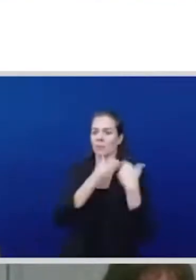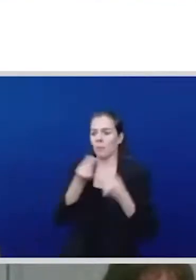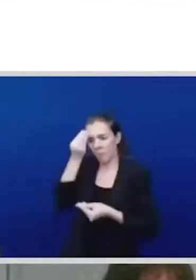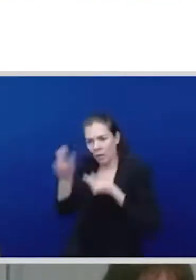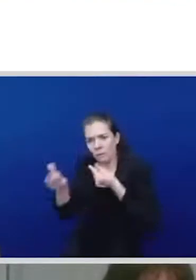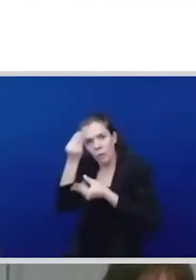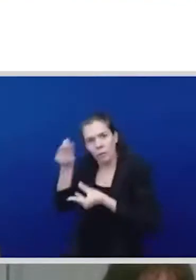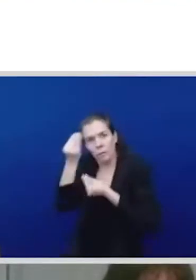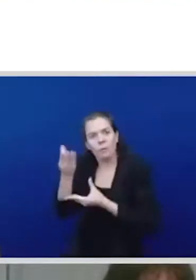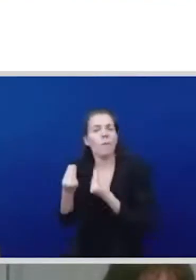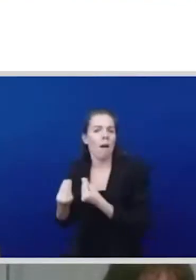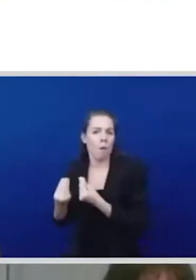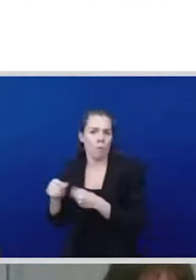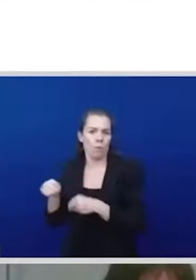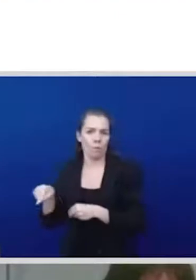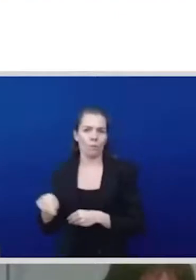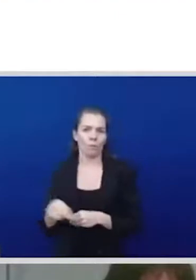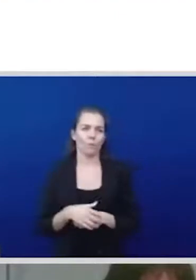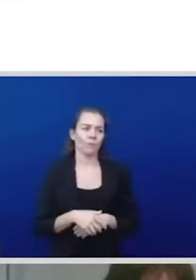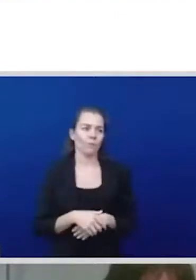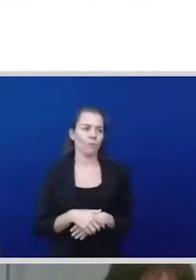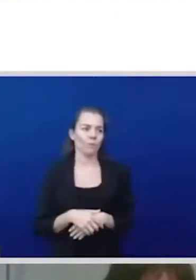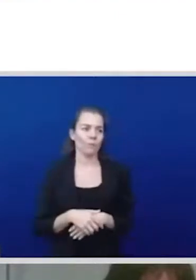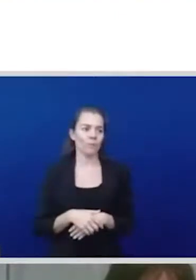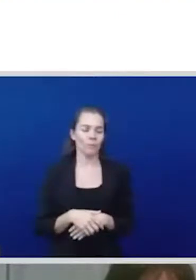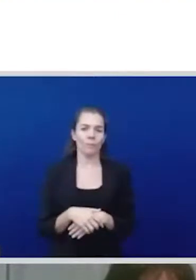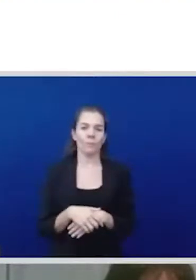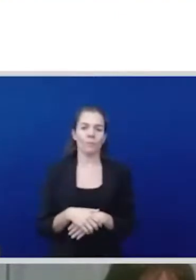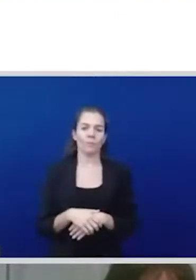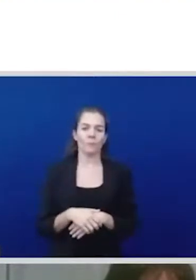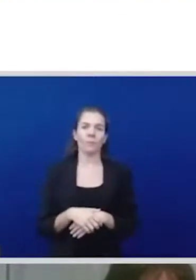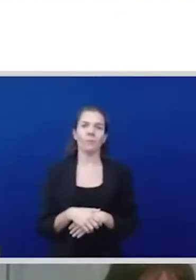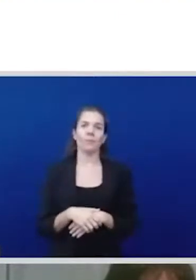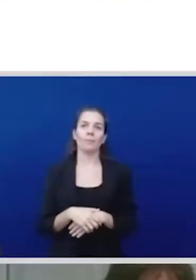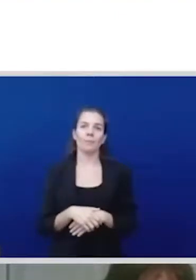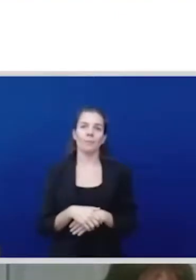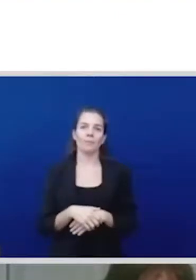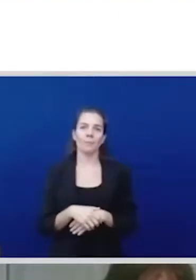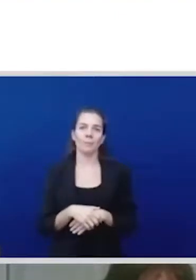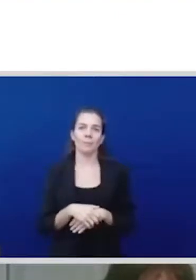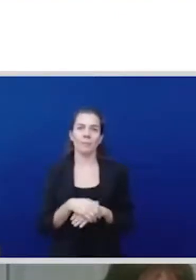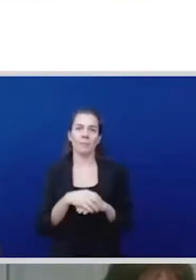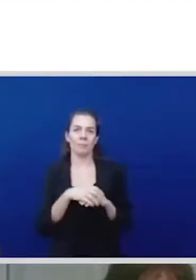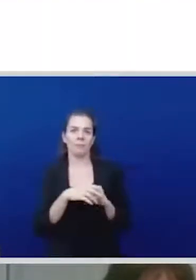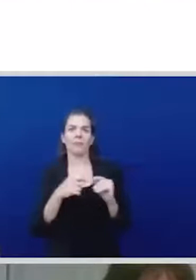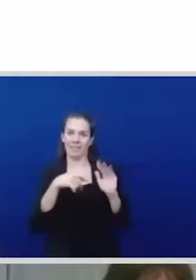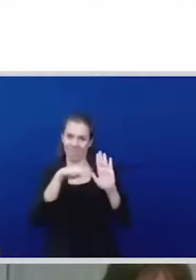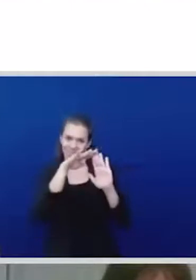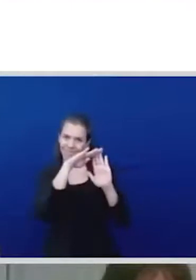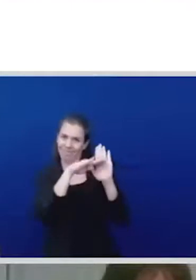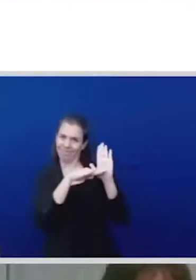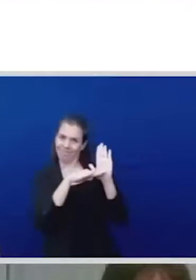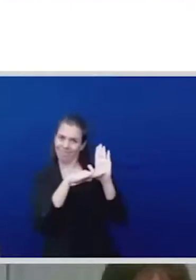are third parties and those are business enterprise they still have that obligation so I hope that answers your question thank you